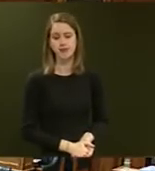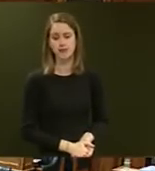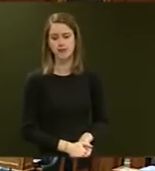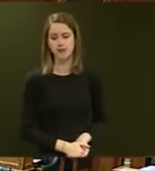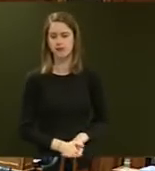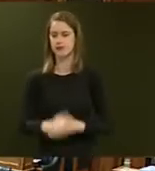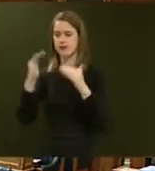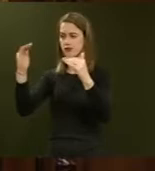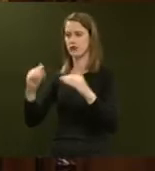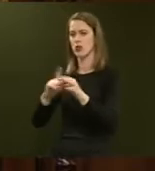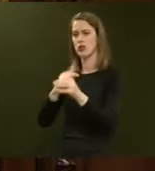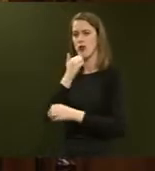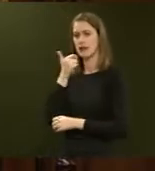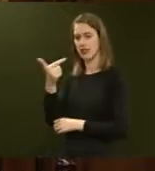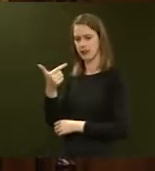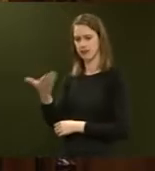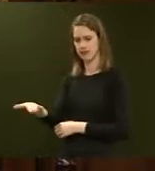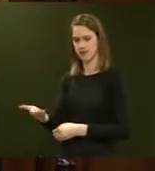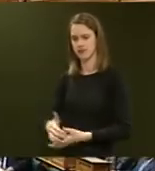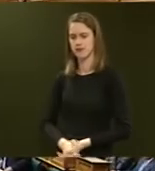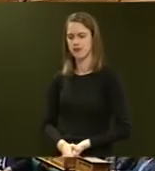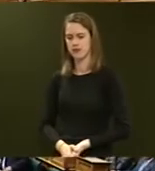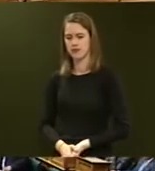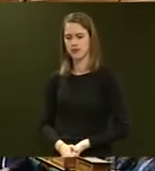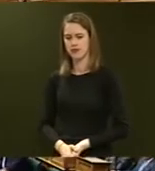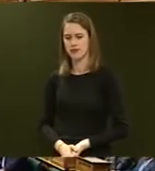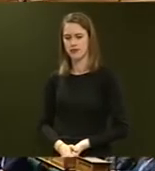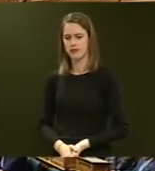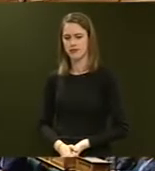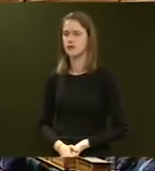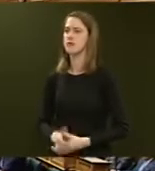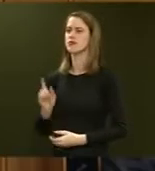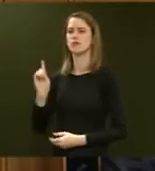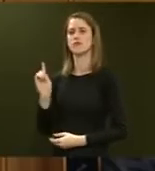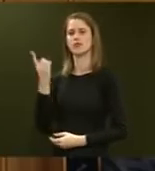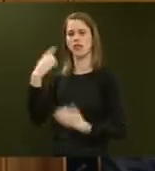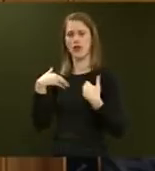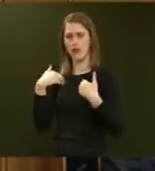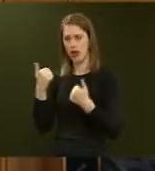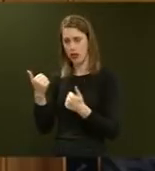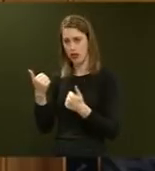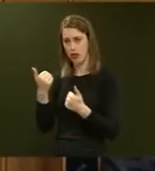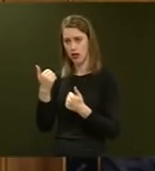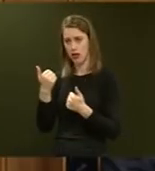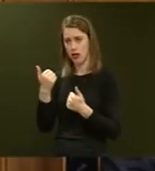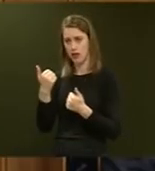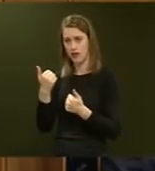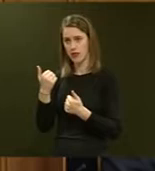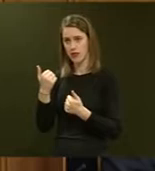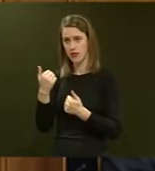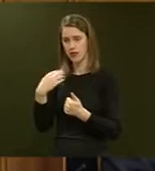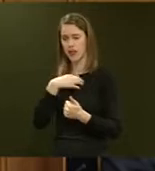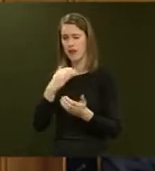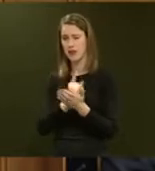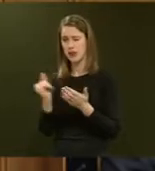Question number seven, Dr Shane Ritti. To the Minister of Health, does he stand by the Government's misuse of